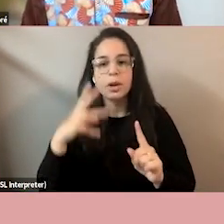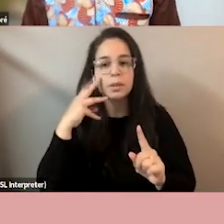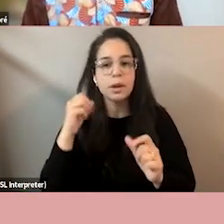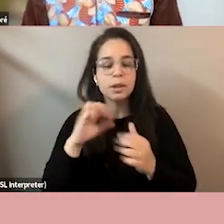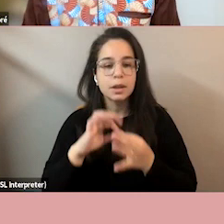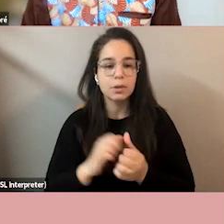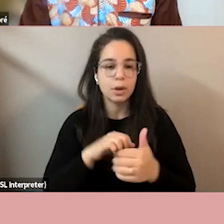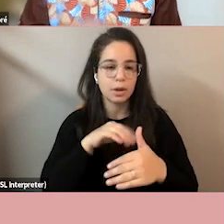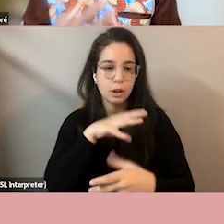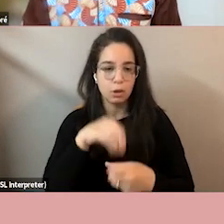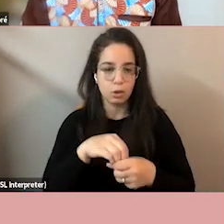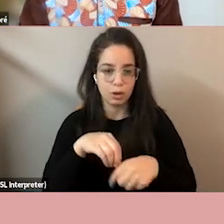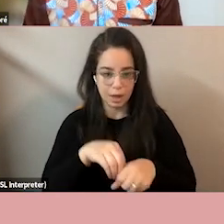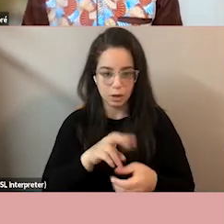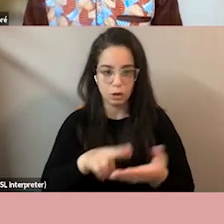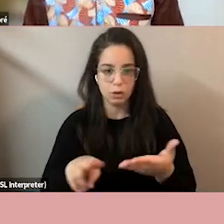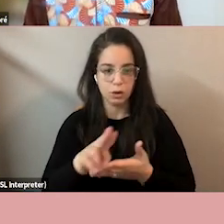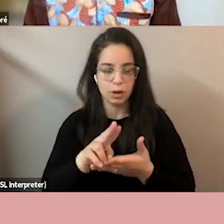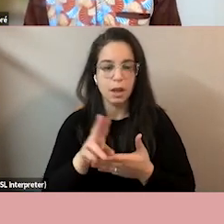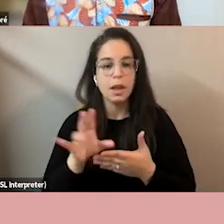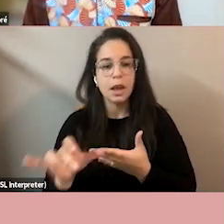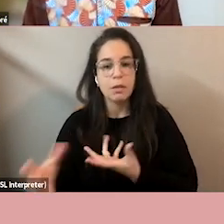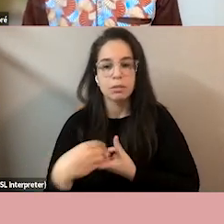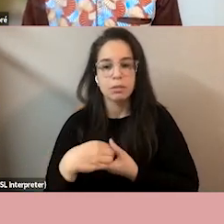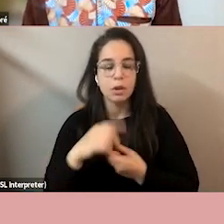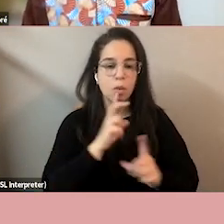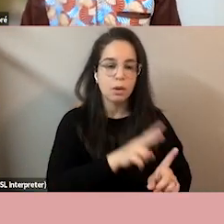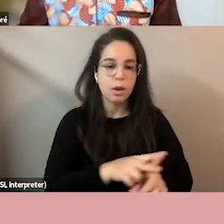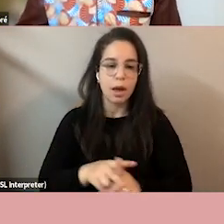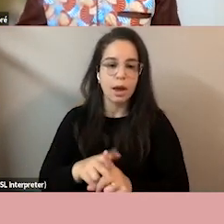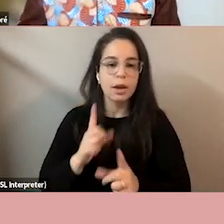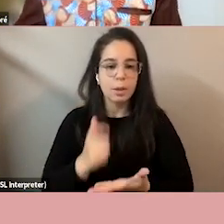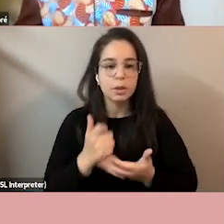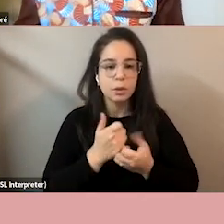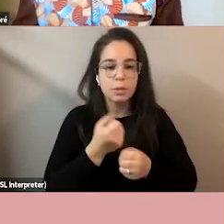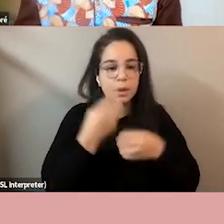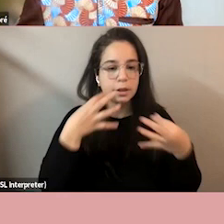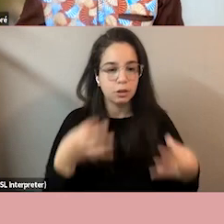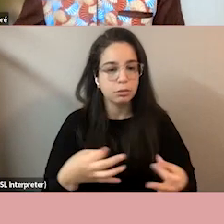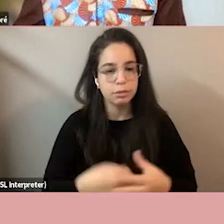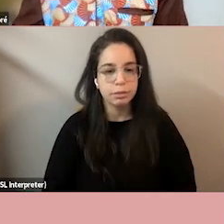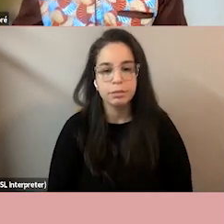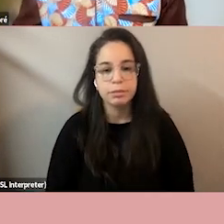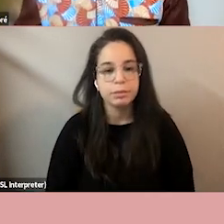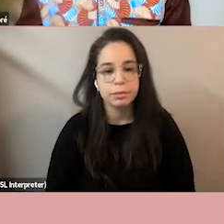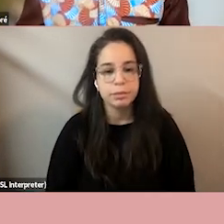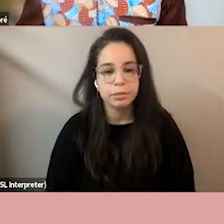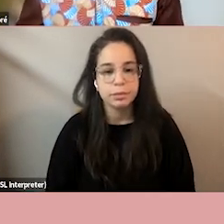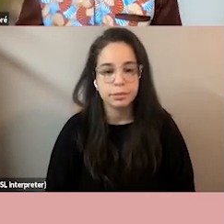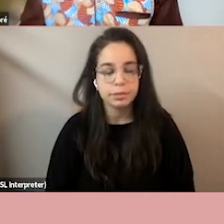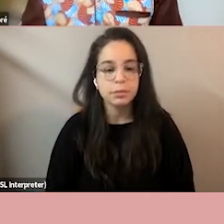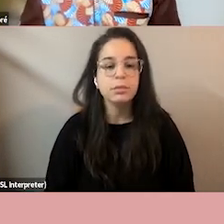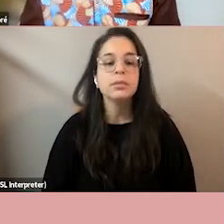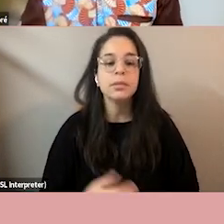in the university so we we can use that for a variety of decision making we do have an